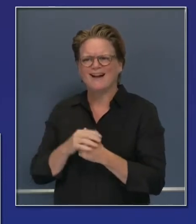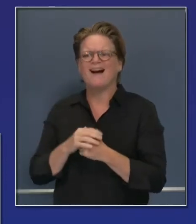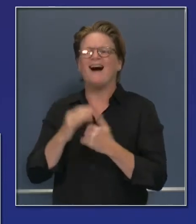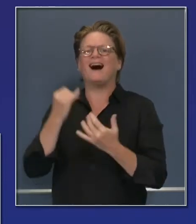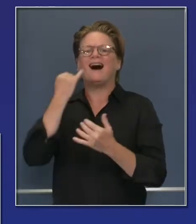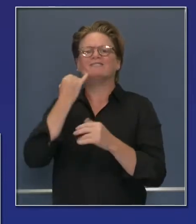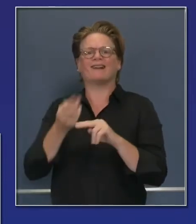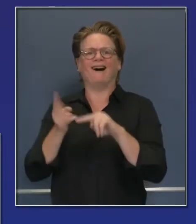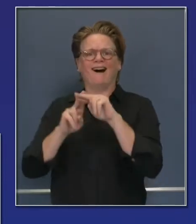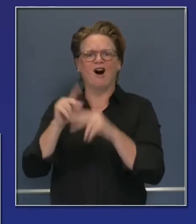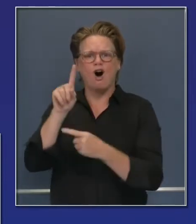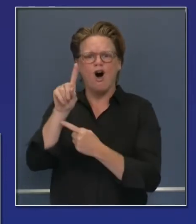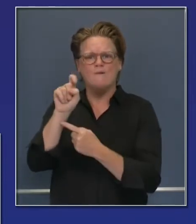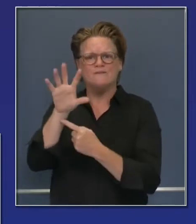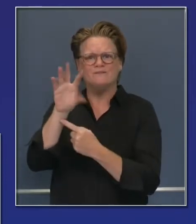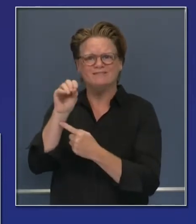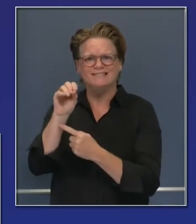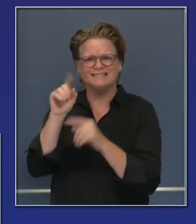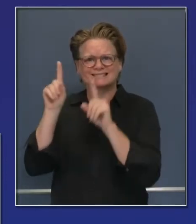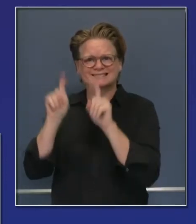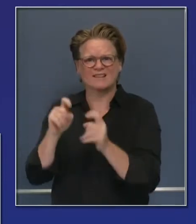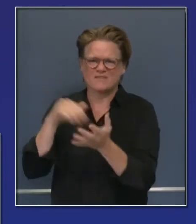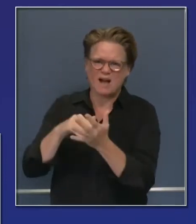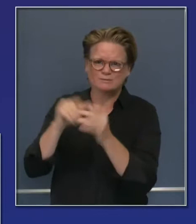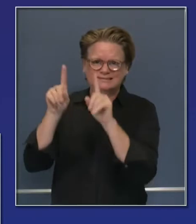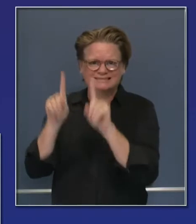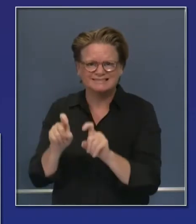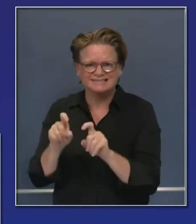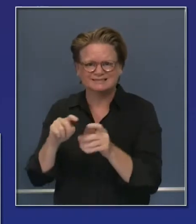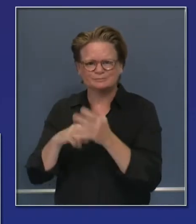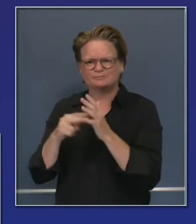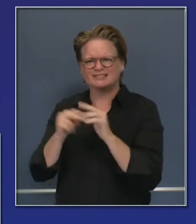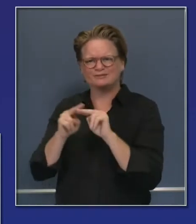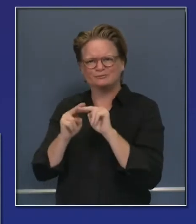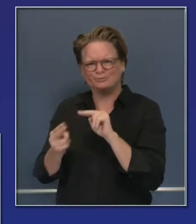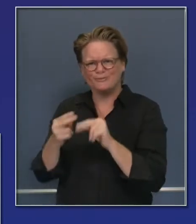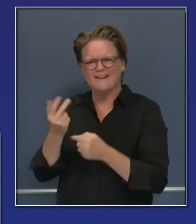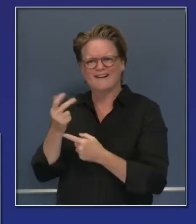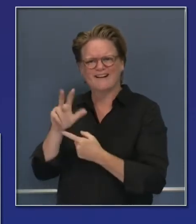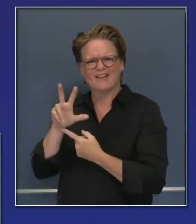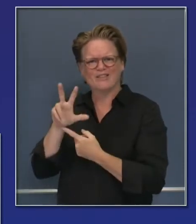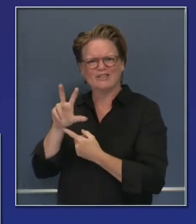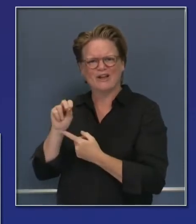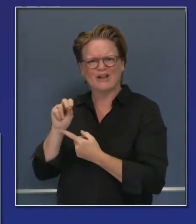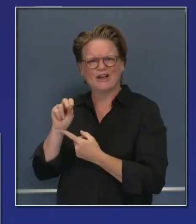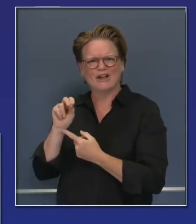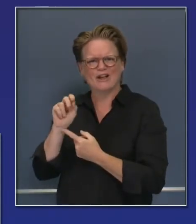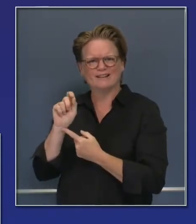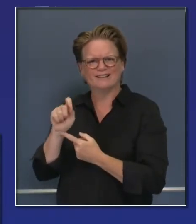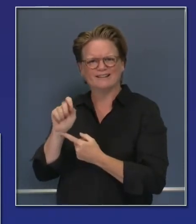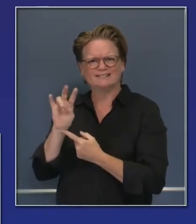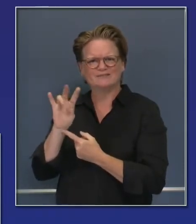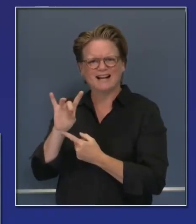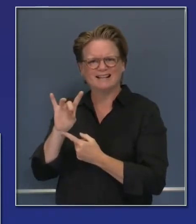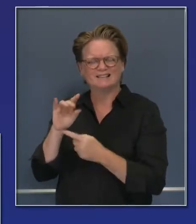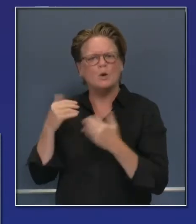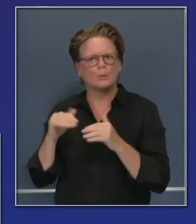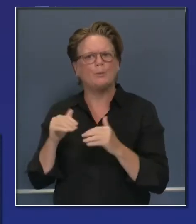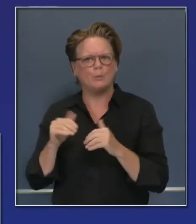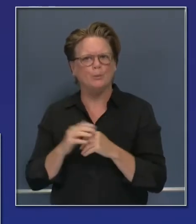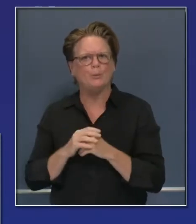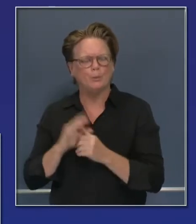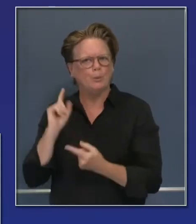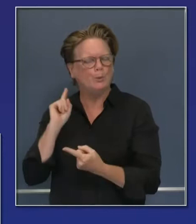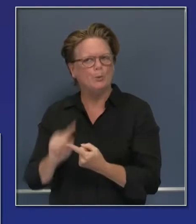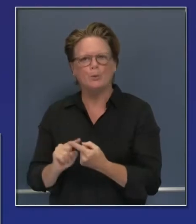testing capacity, which is part of this contract, we'll get the tests down to $30.78. So the goal is to get